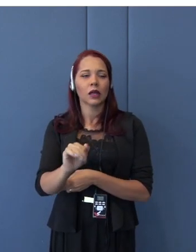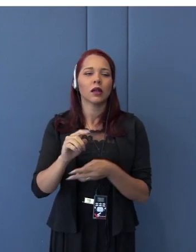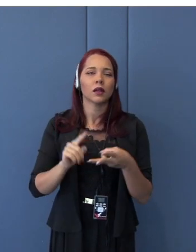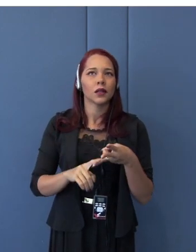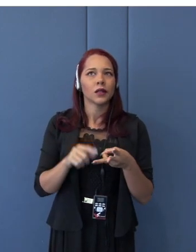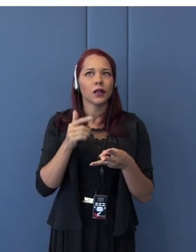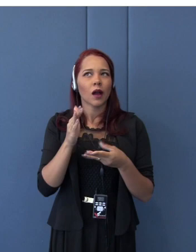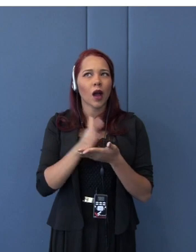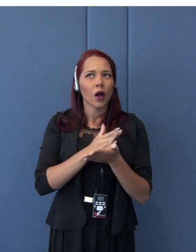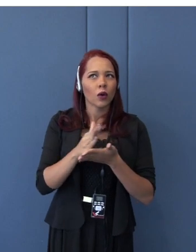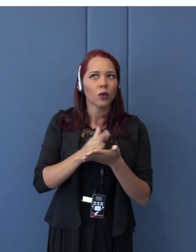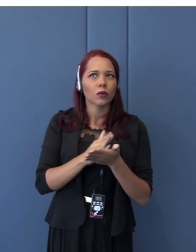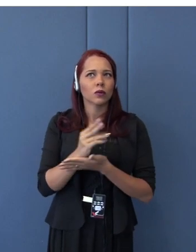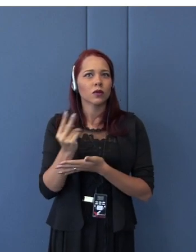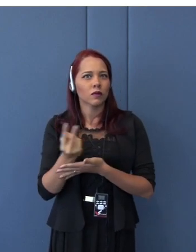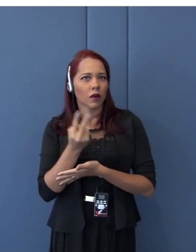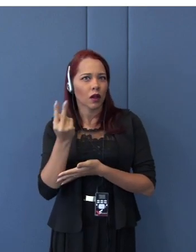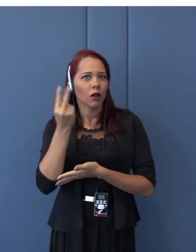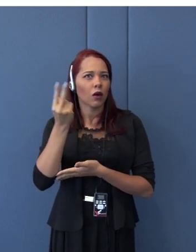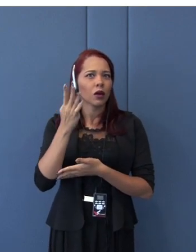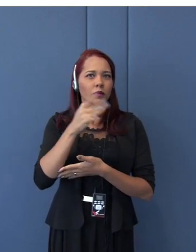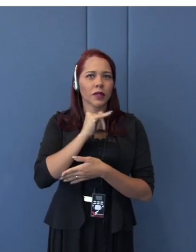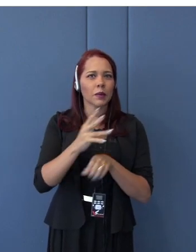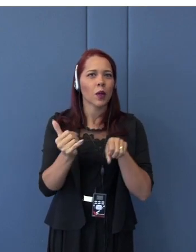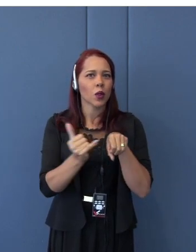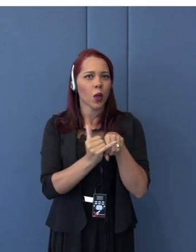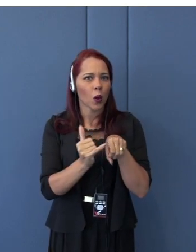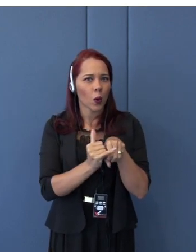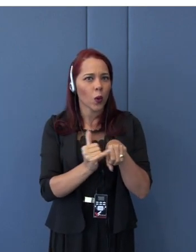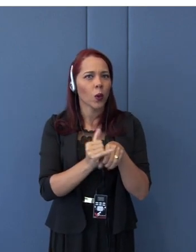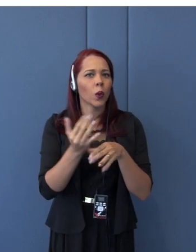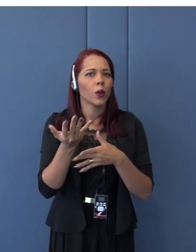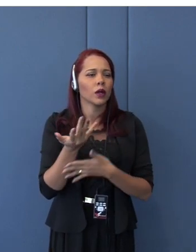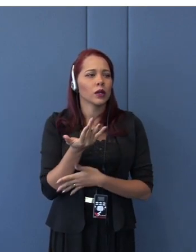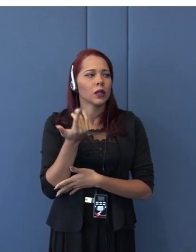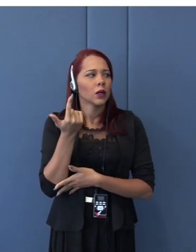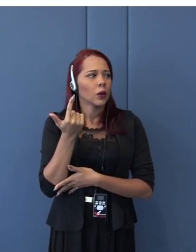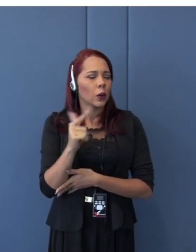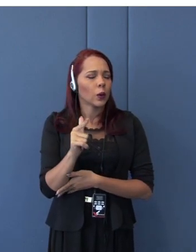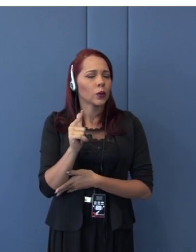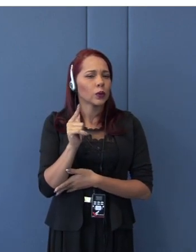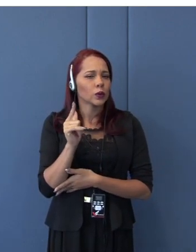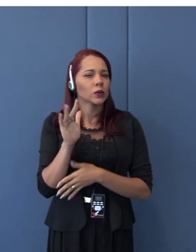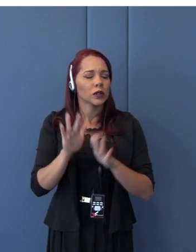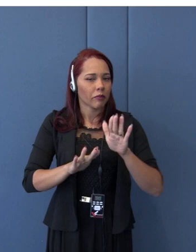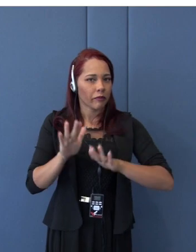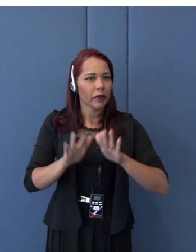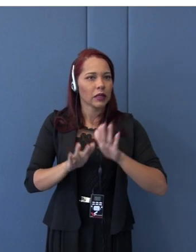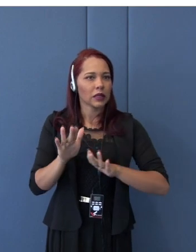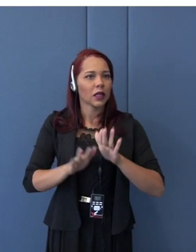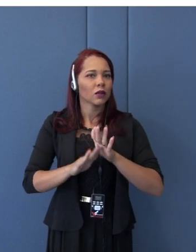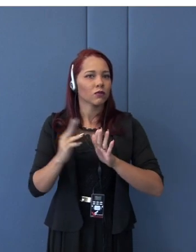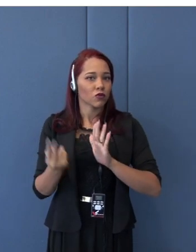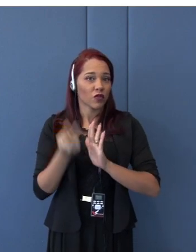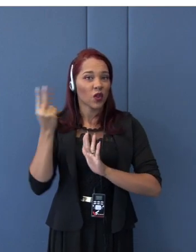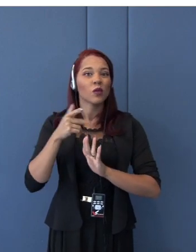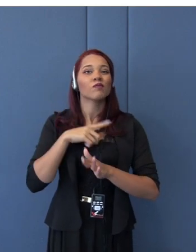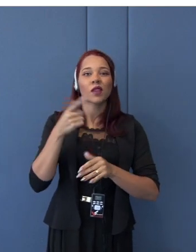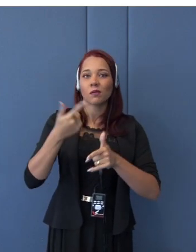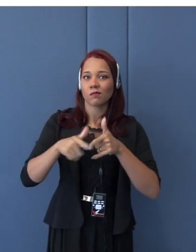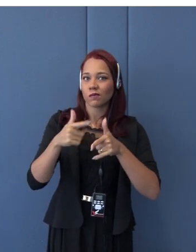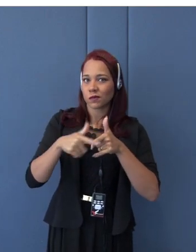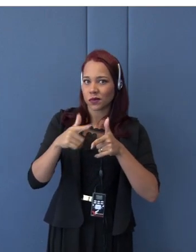Toyota. So, they are really in a kind of trouble, you know, in terms of future